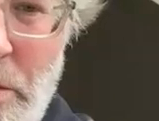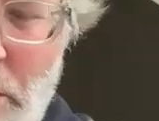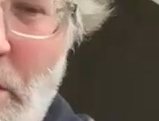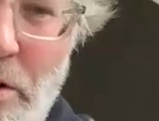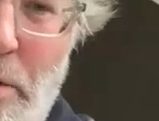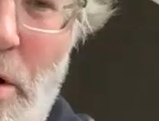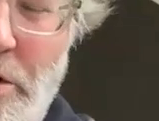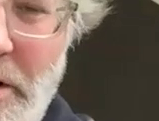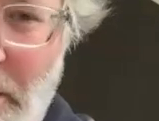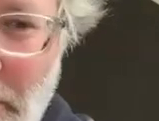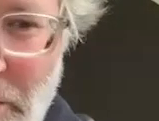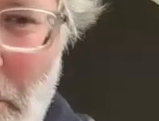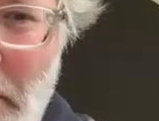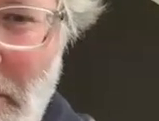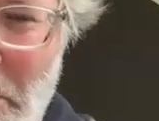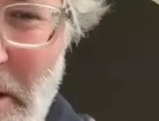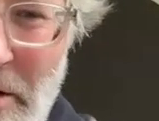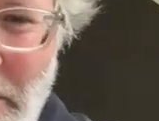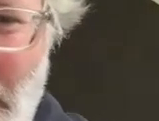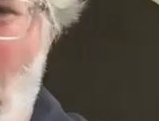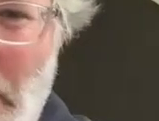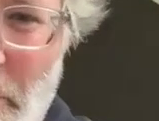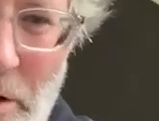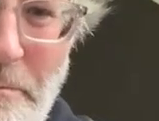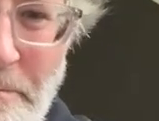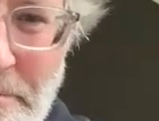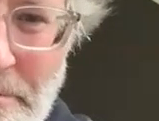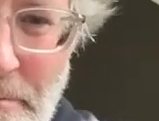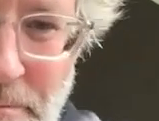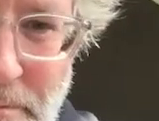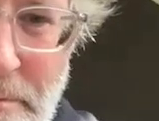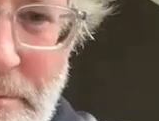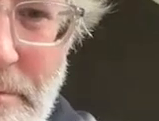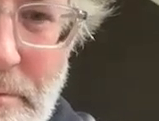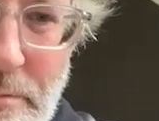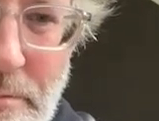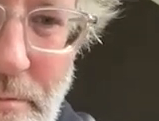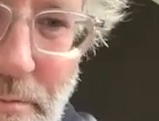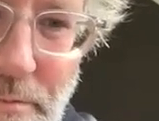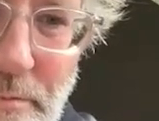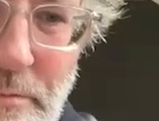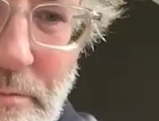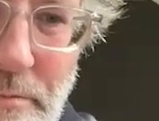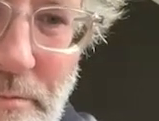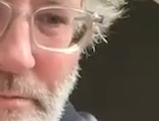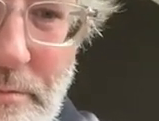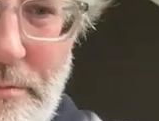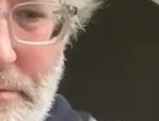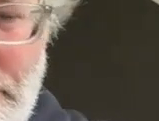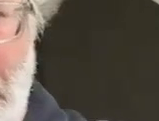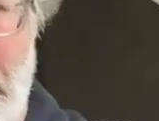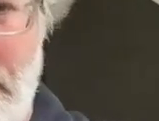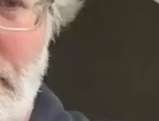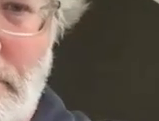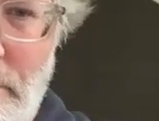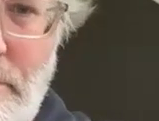with regard to greenwashing because i know this is something that's a particularly sticky wicked for you the danger is that your